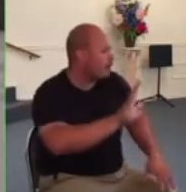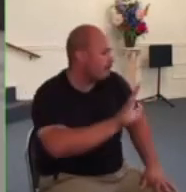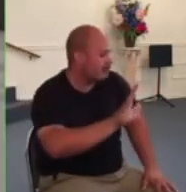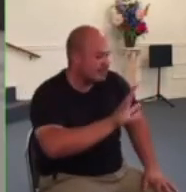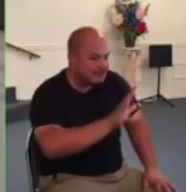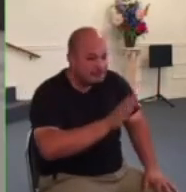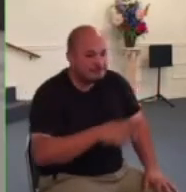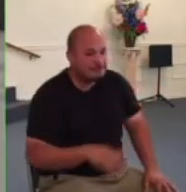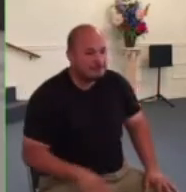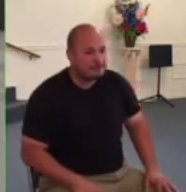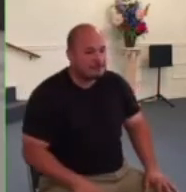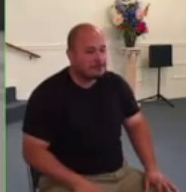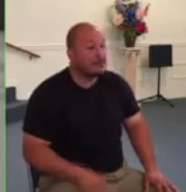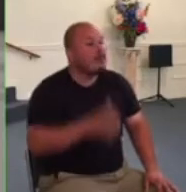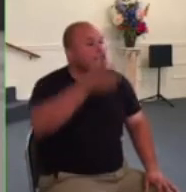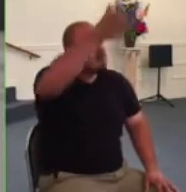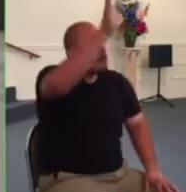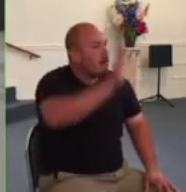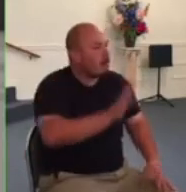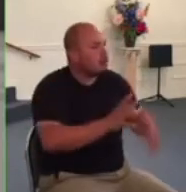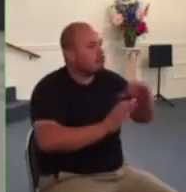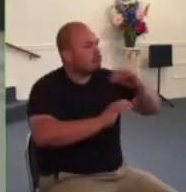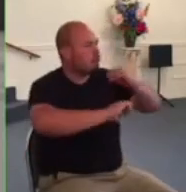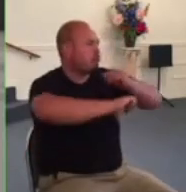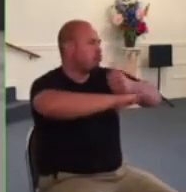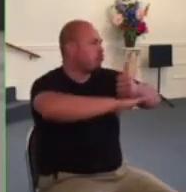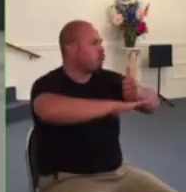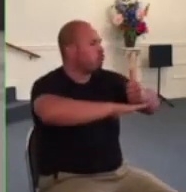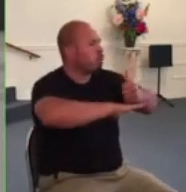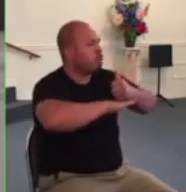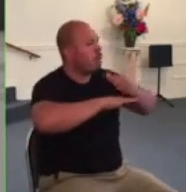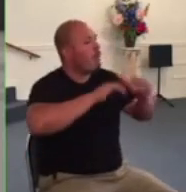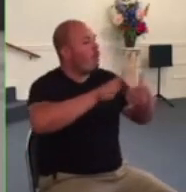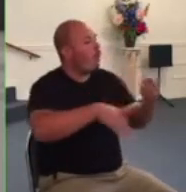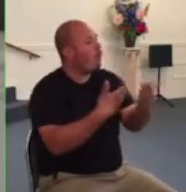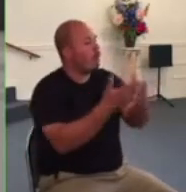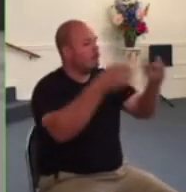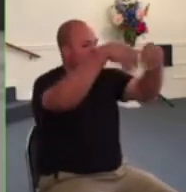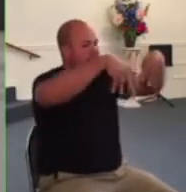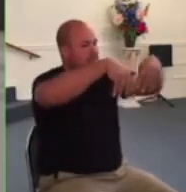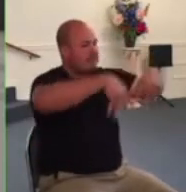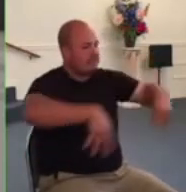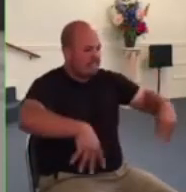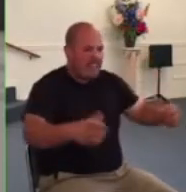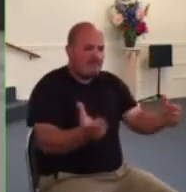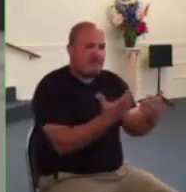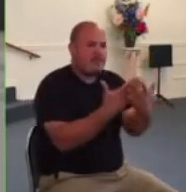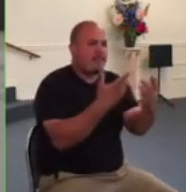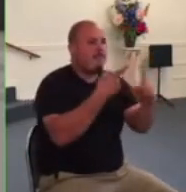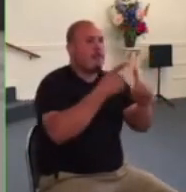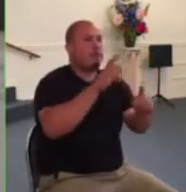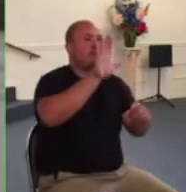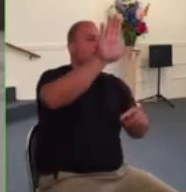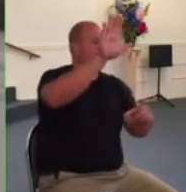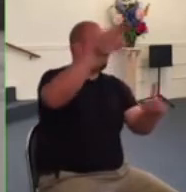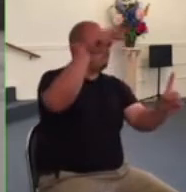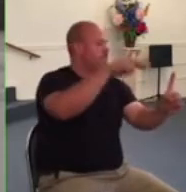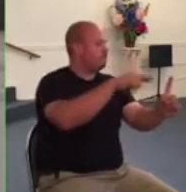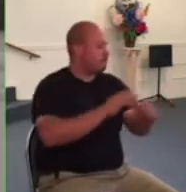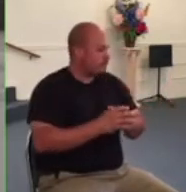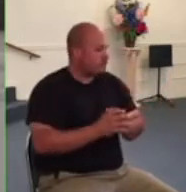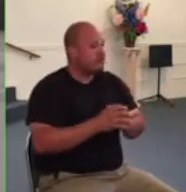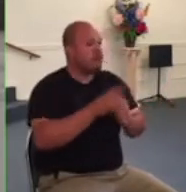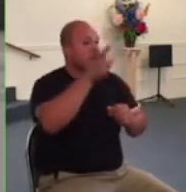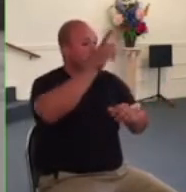governments because he is a god of order and peace god establishes governments